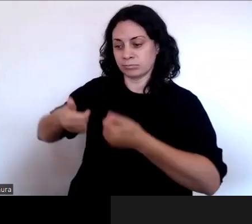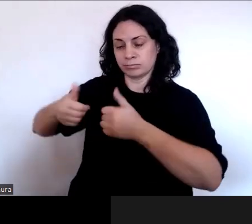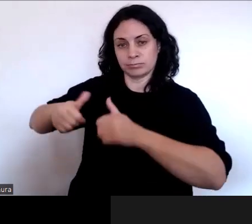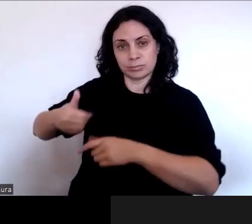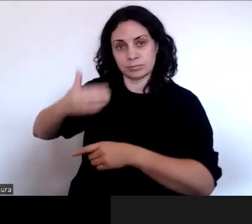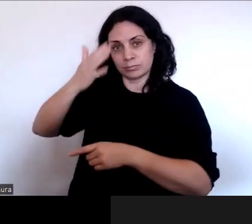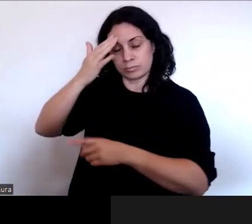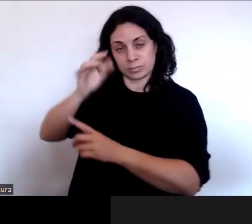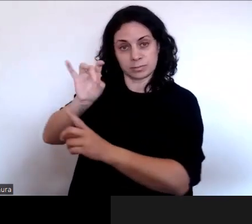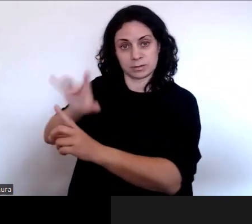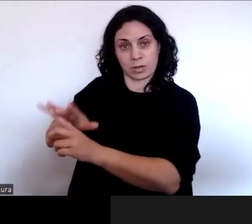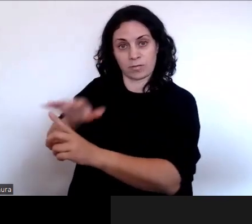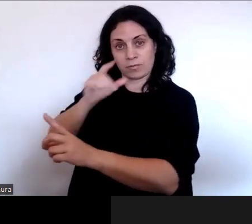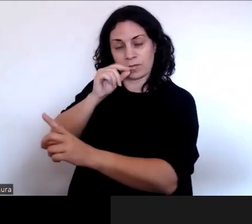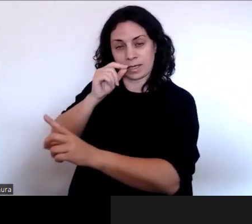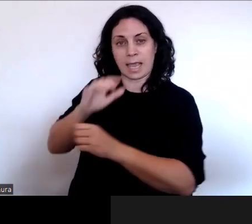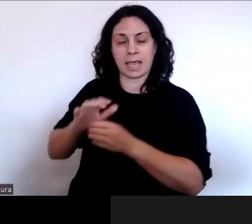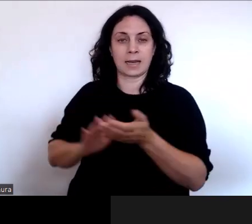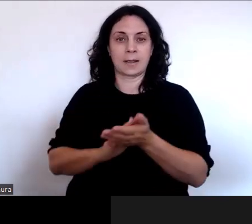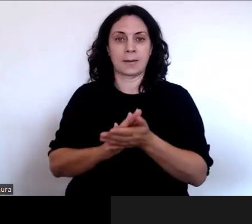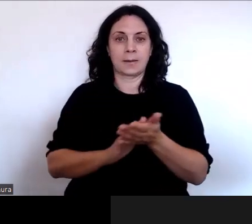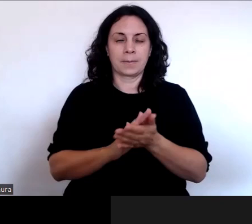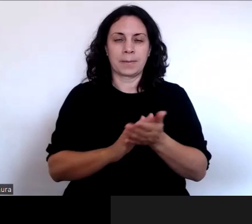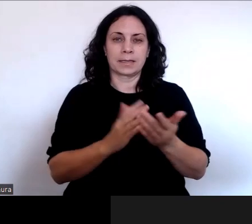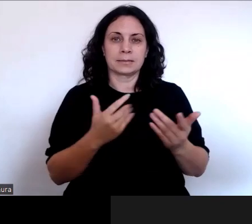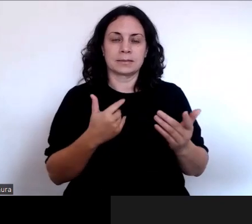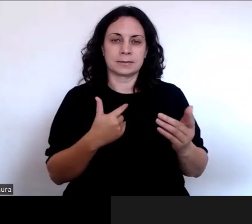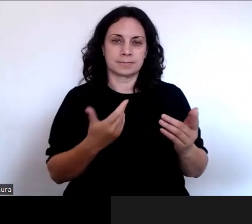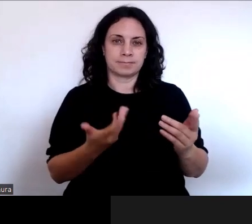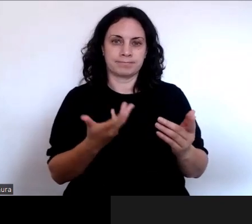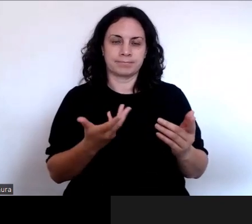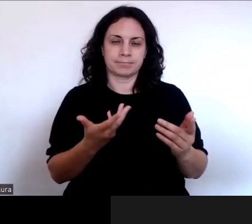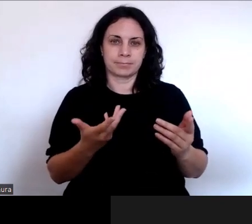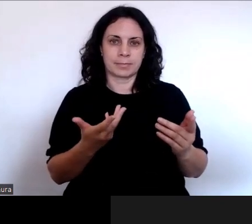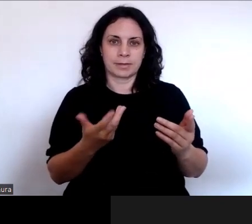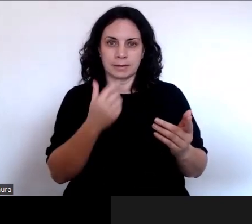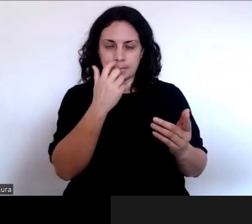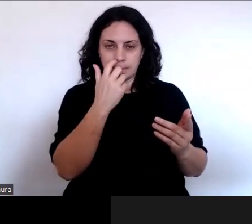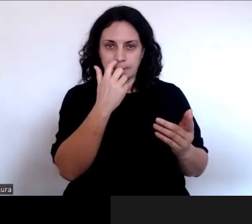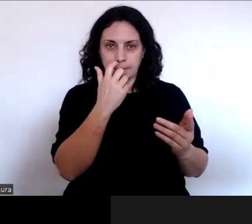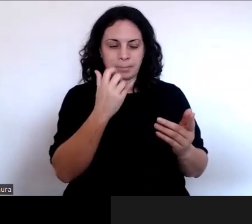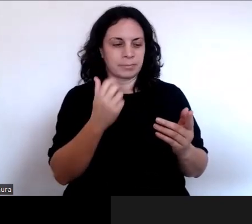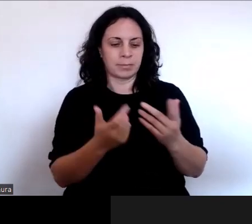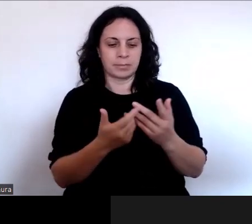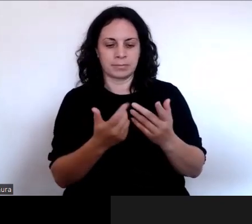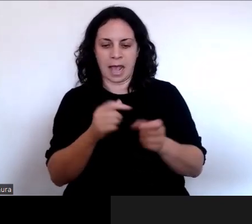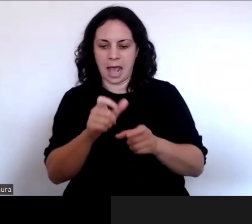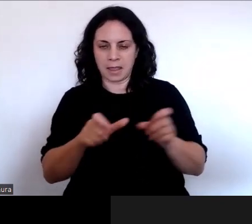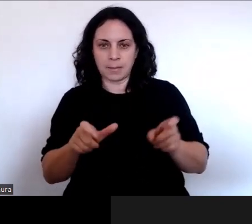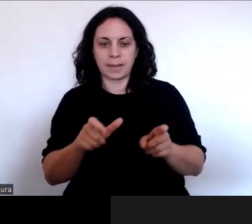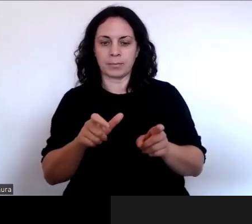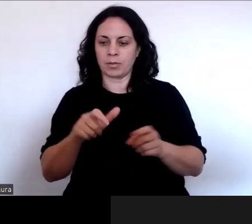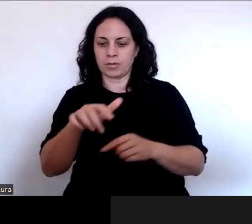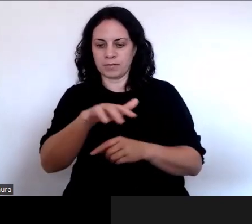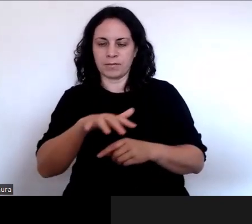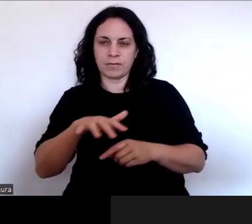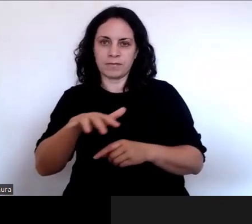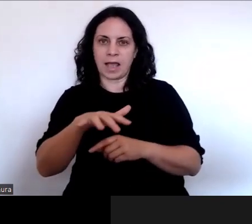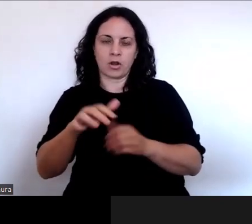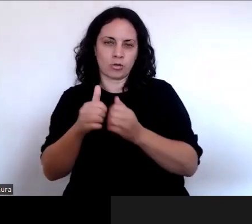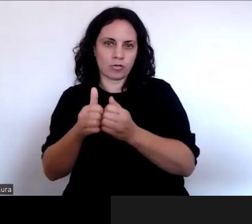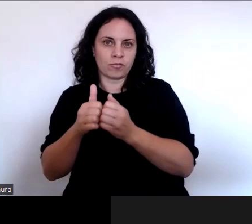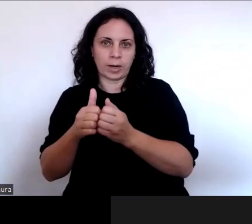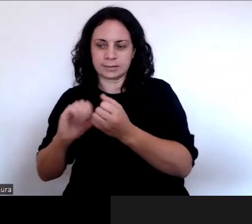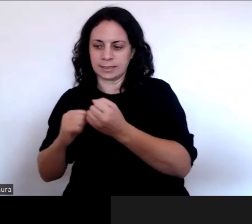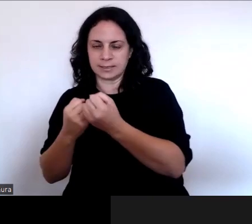So not just done by a medical practitioner, but by involving other people in the person's life. They're far known friends and supporters.